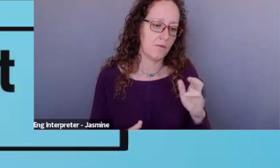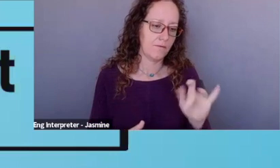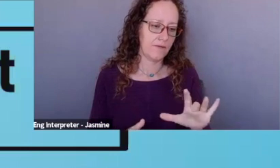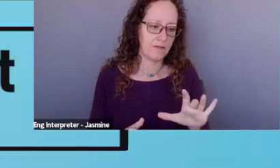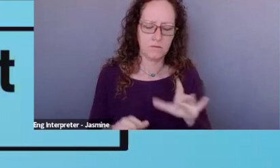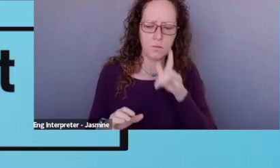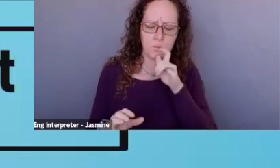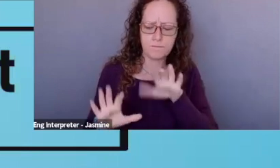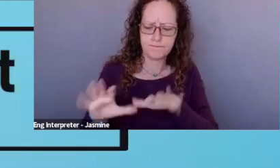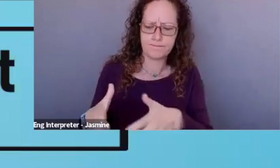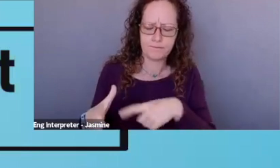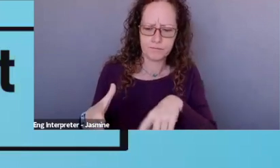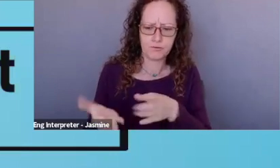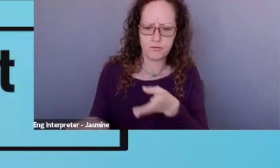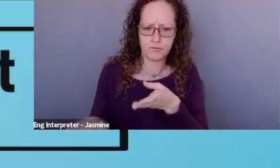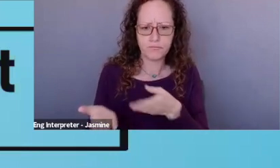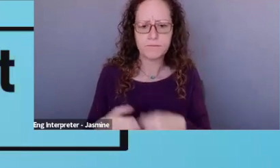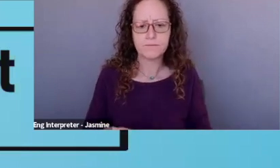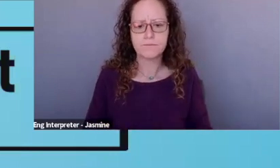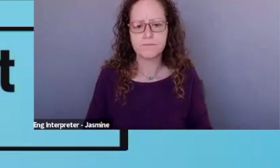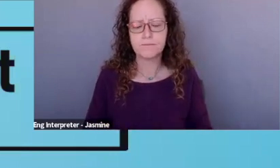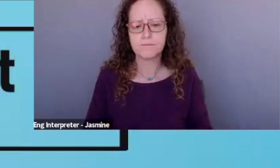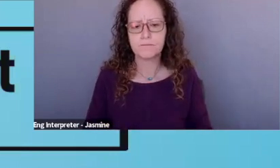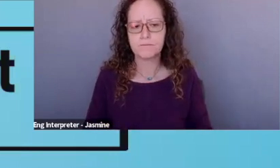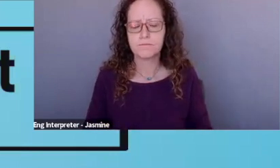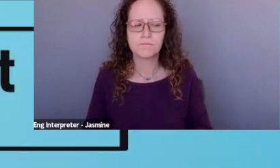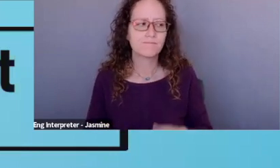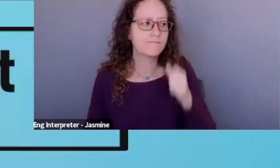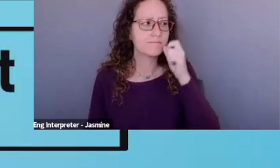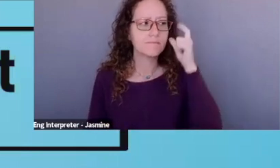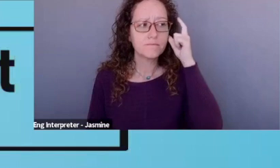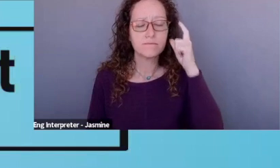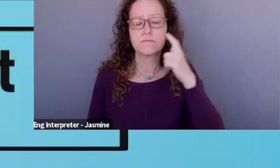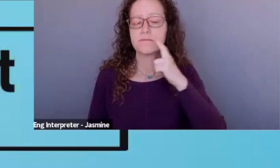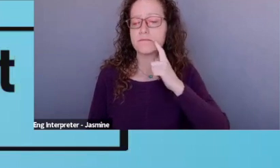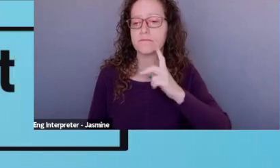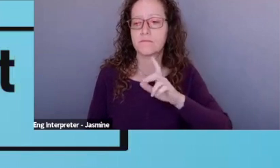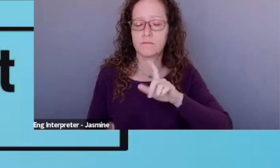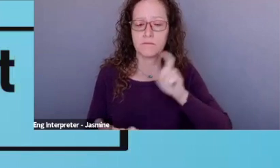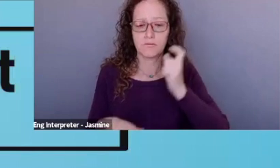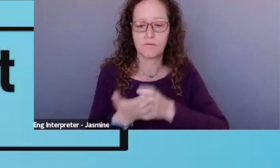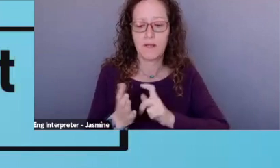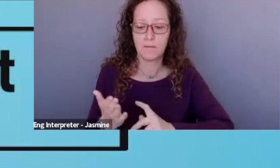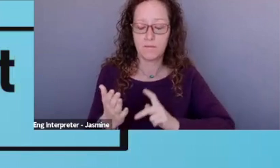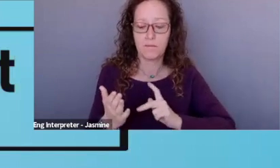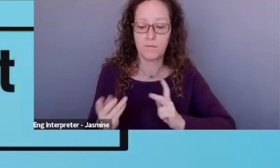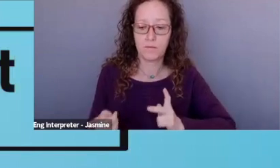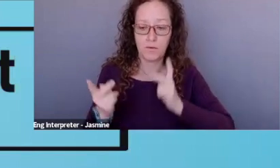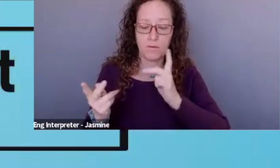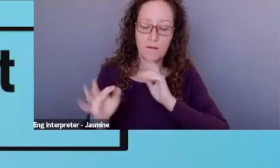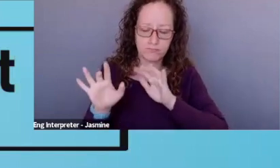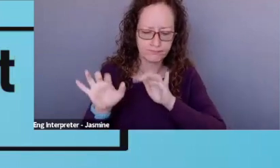Uh, the other day I was working on a grant proposal and we, um, until recently, we did not collect,